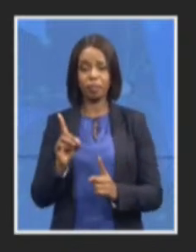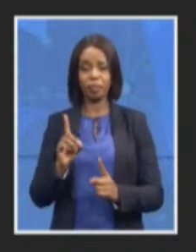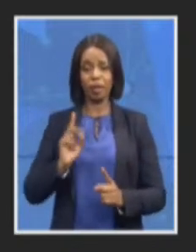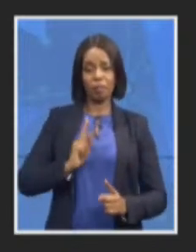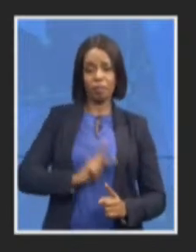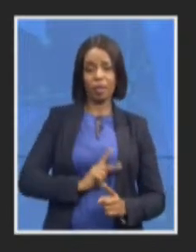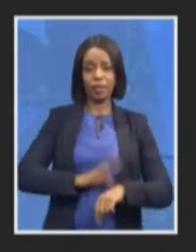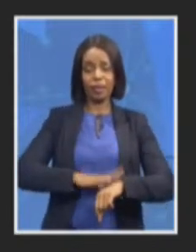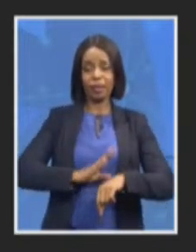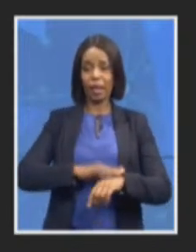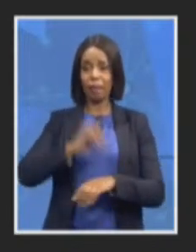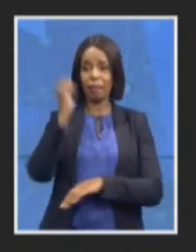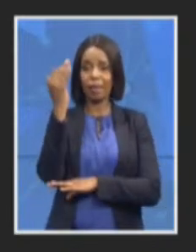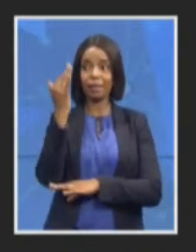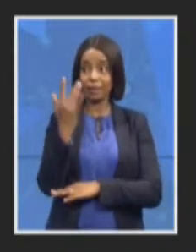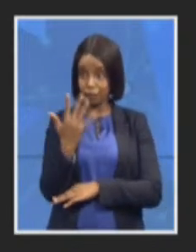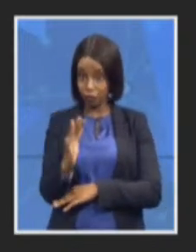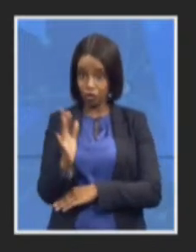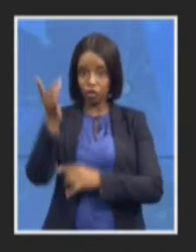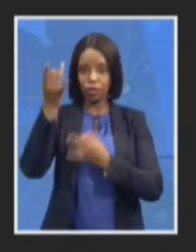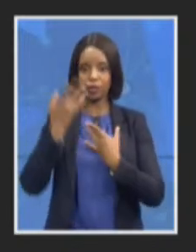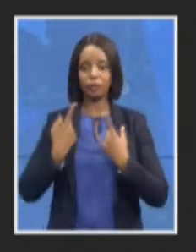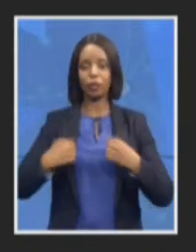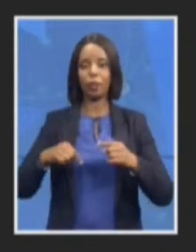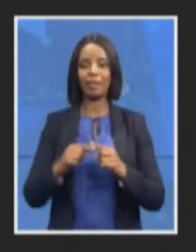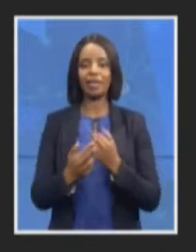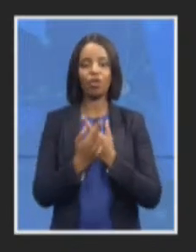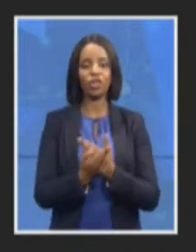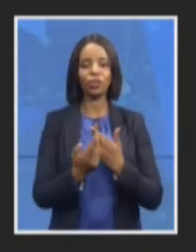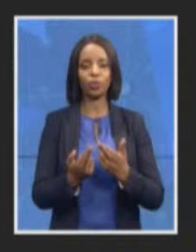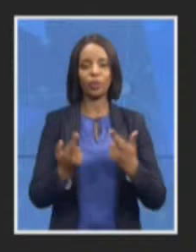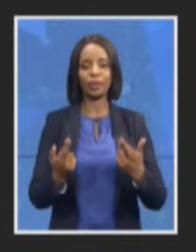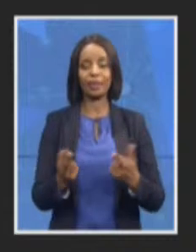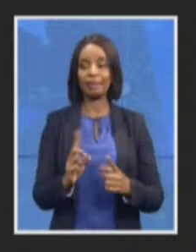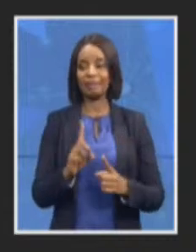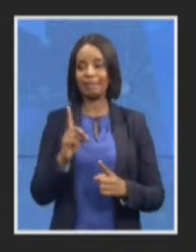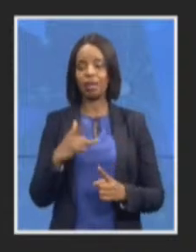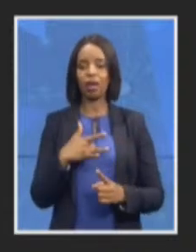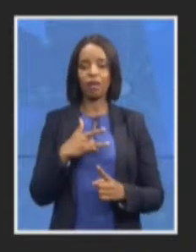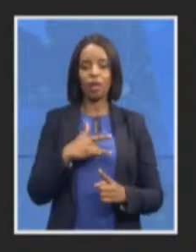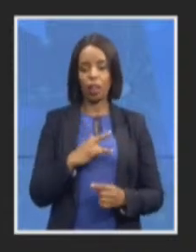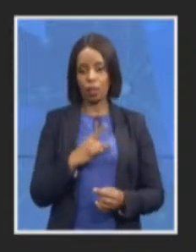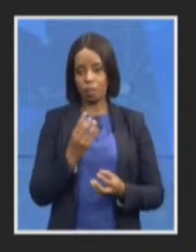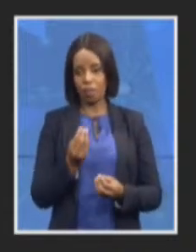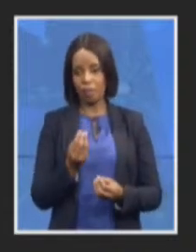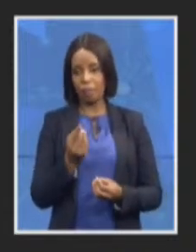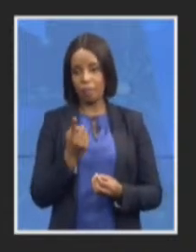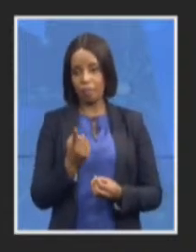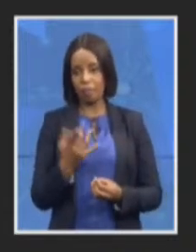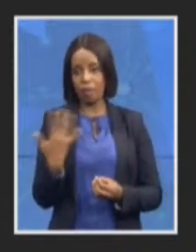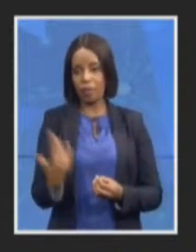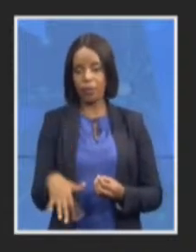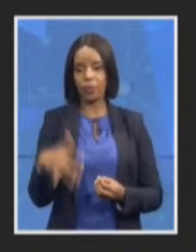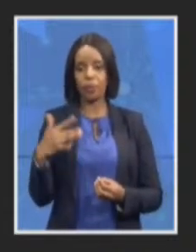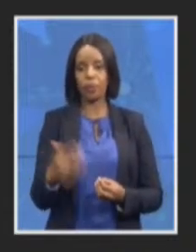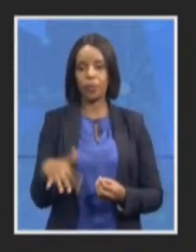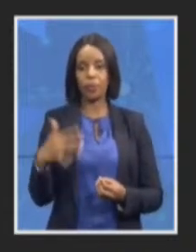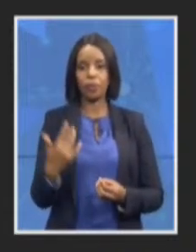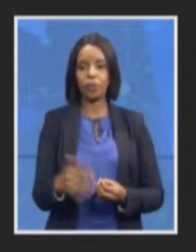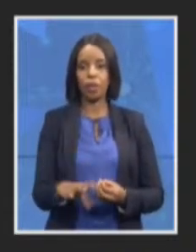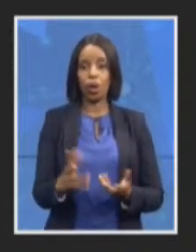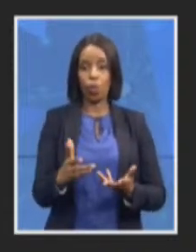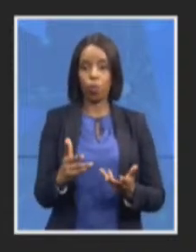she has vocalized both publicly and in parliament and then second of all just on the TRC